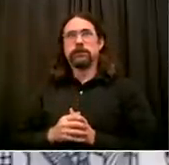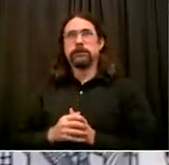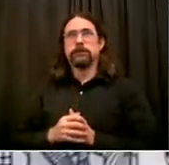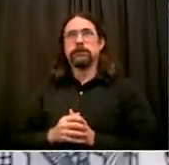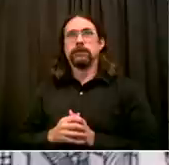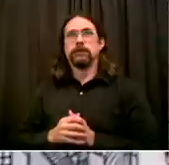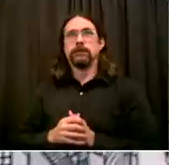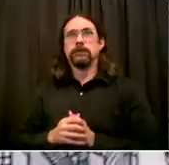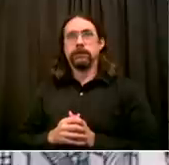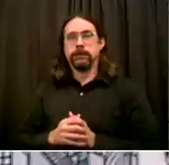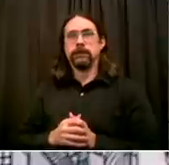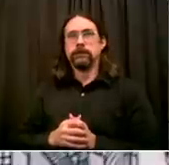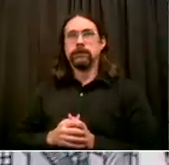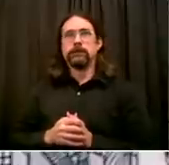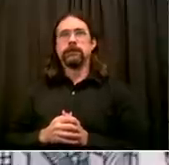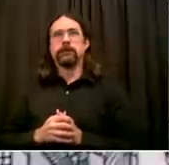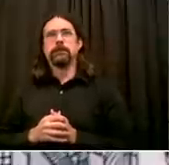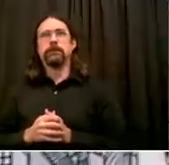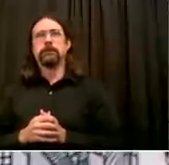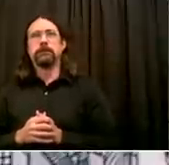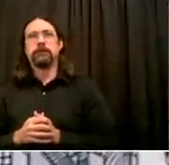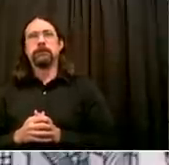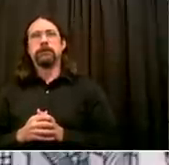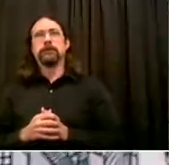The next is Juliette from 1010 Winds.